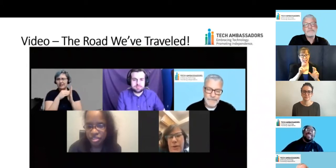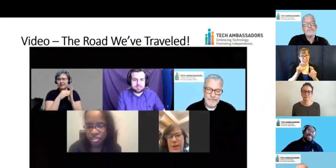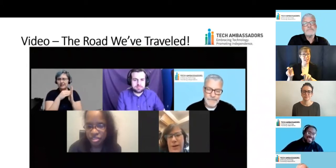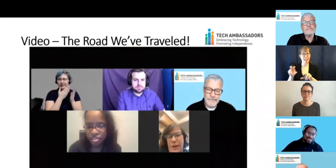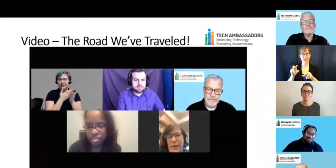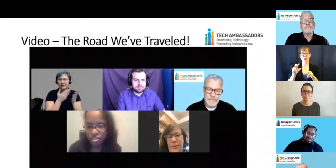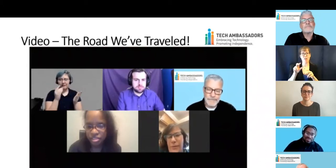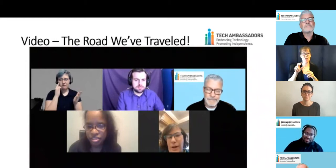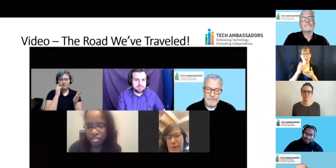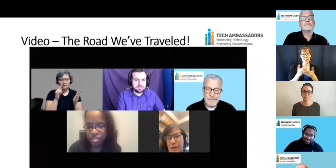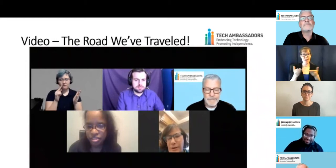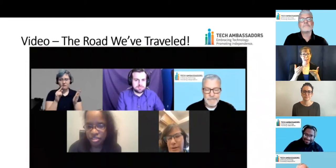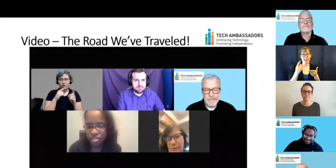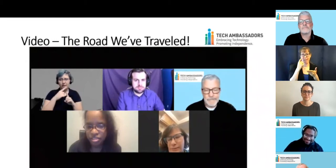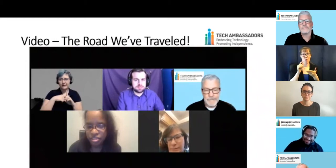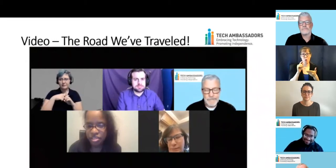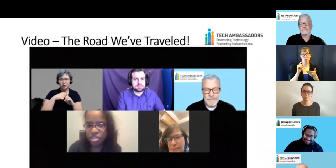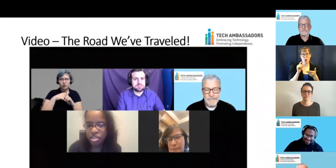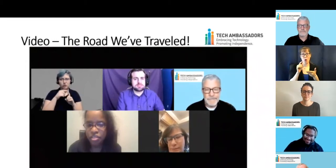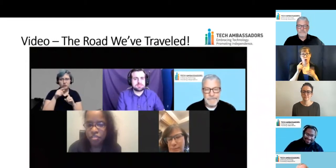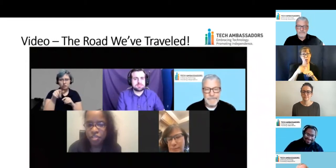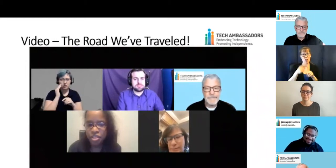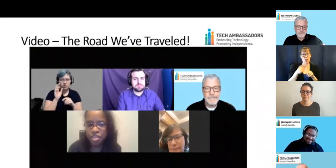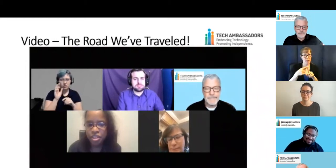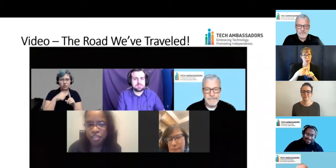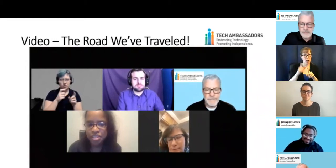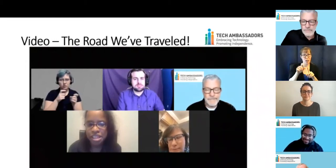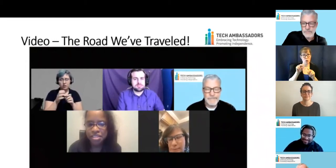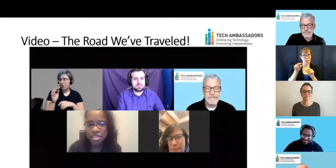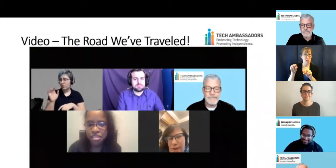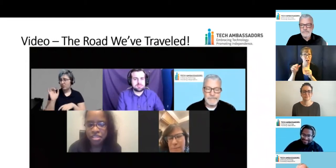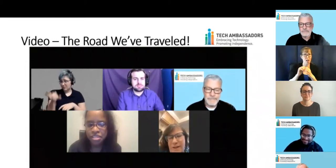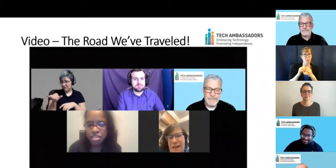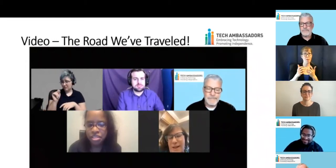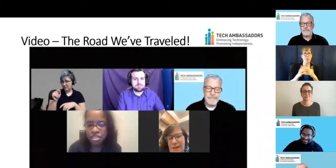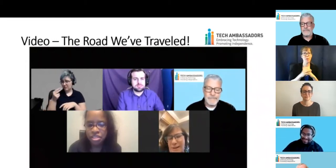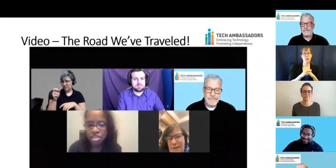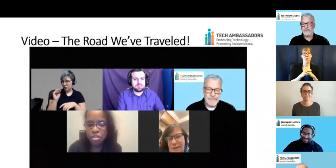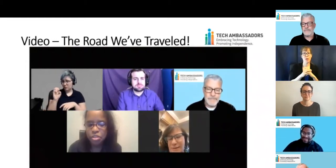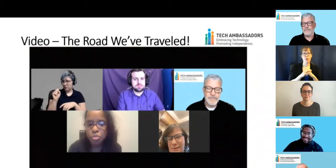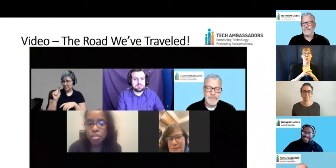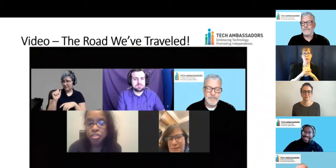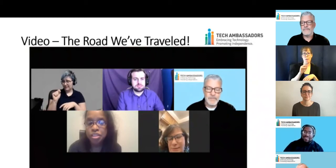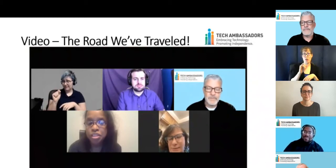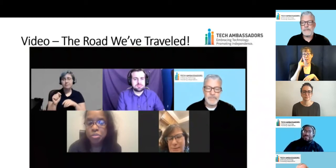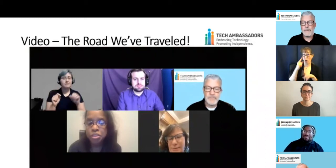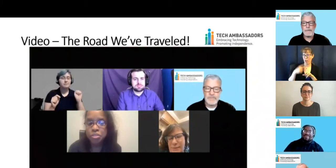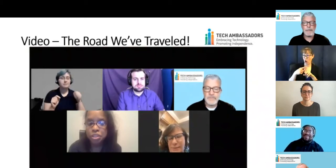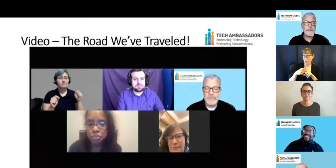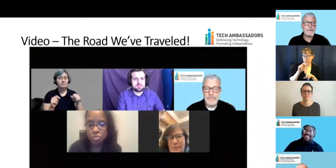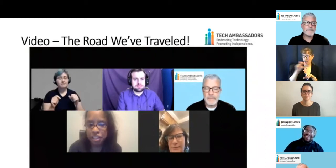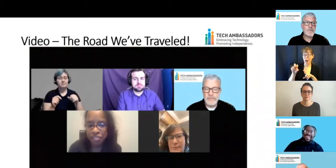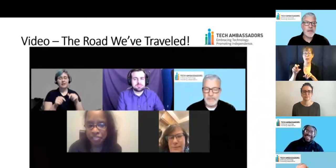for the, um, thermometer? Oh, for the thermostat? Thermostat, yes. Well, this is